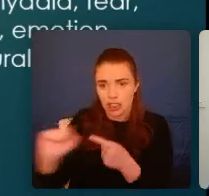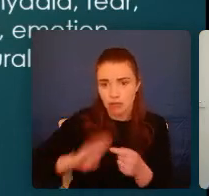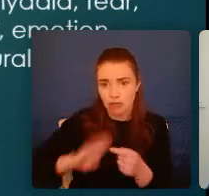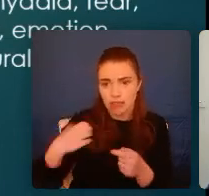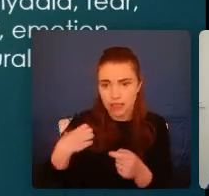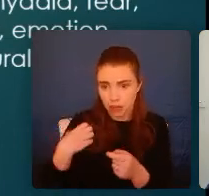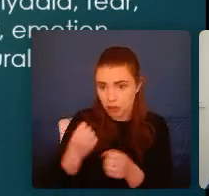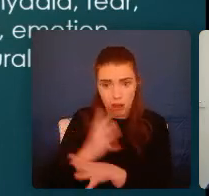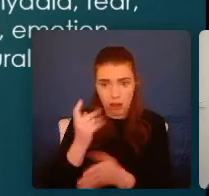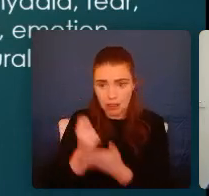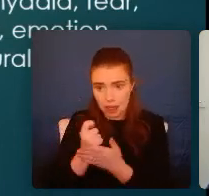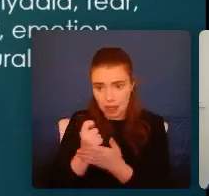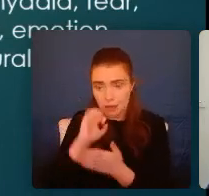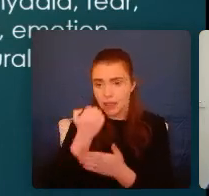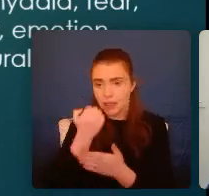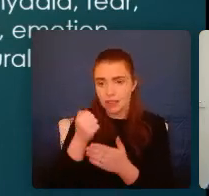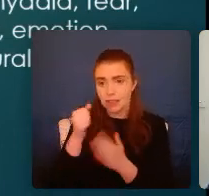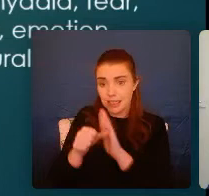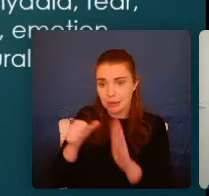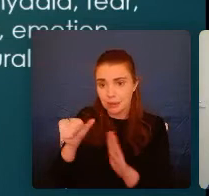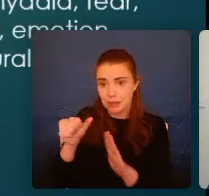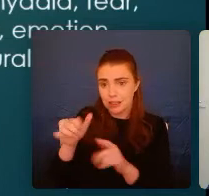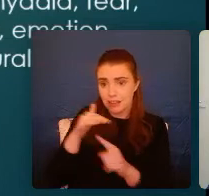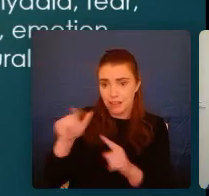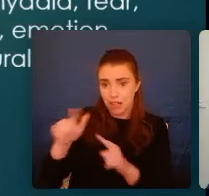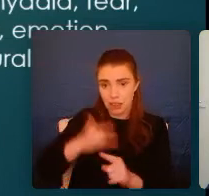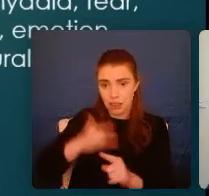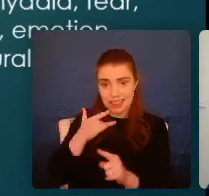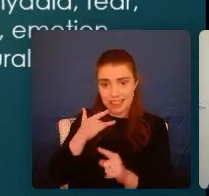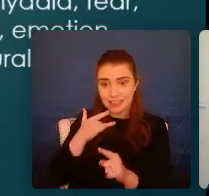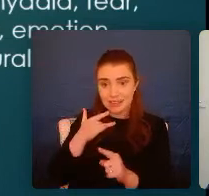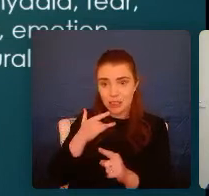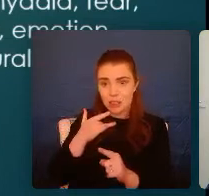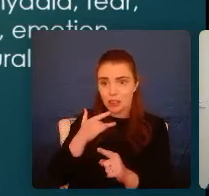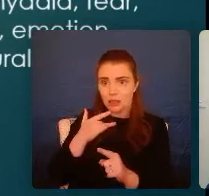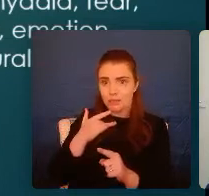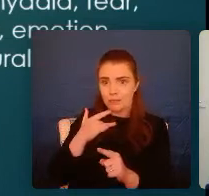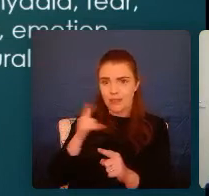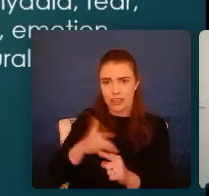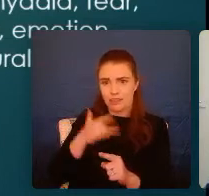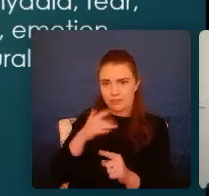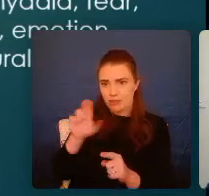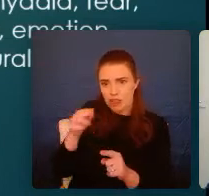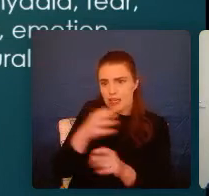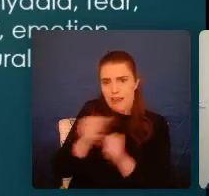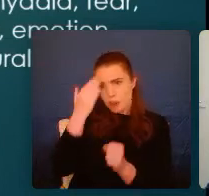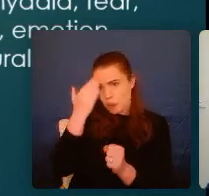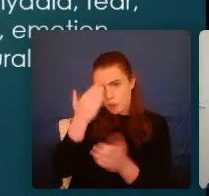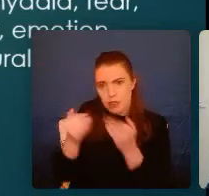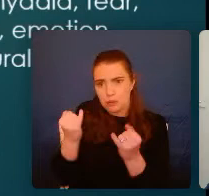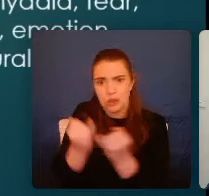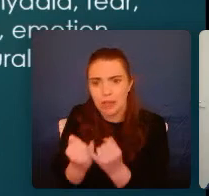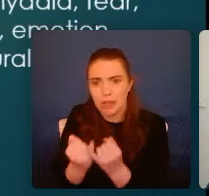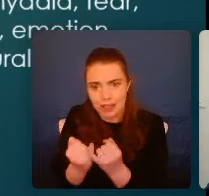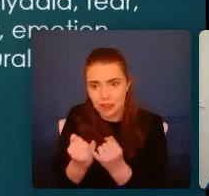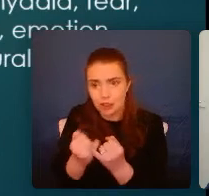because the experience in the environment that she was living in was entirely predictably unpredictable. So she needed to be ready